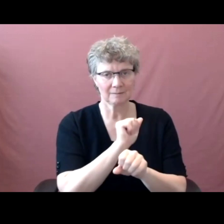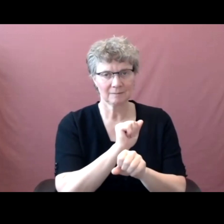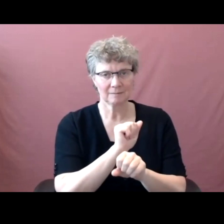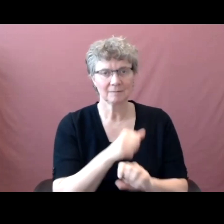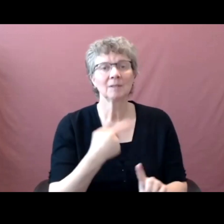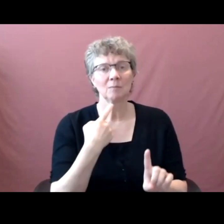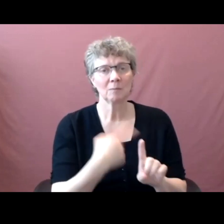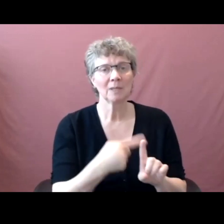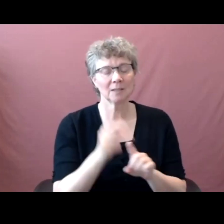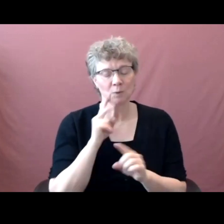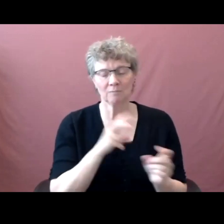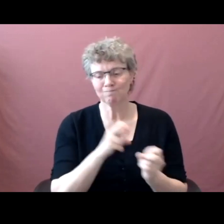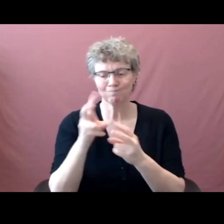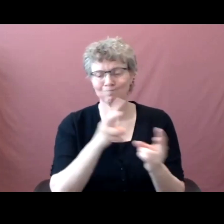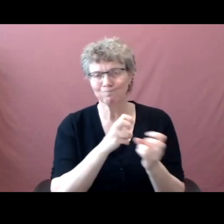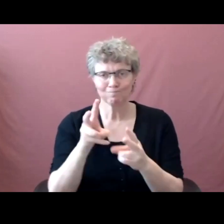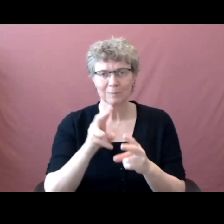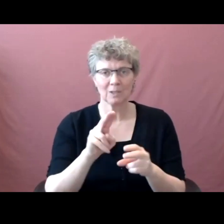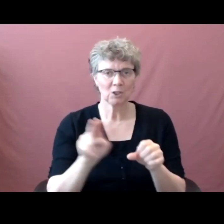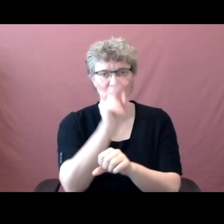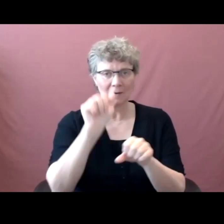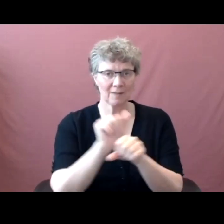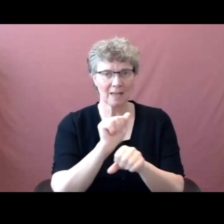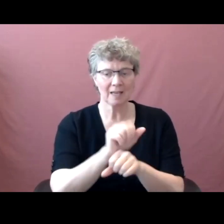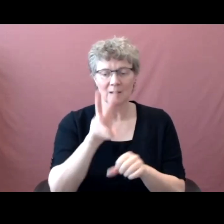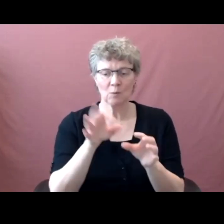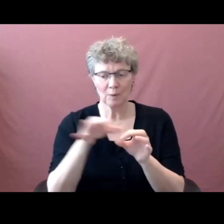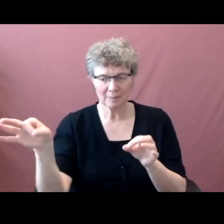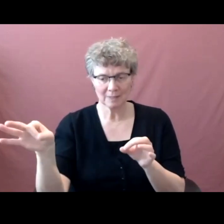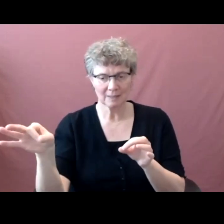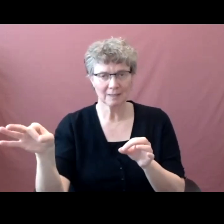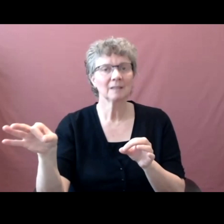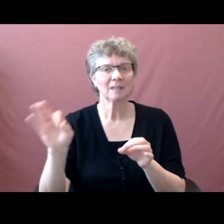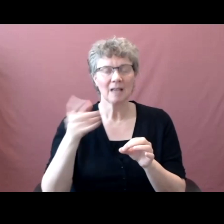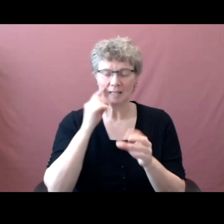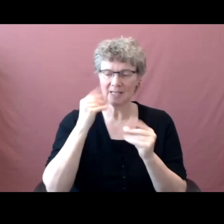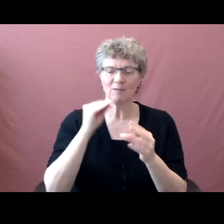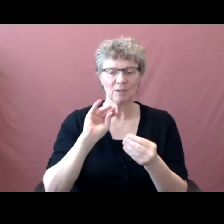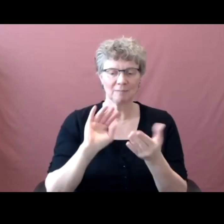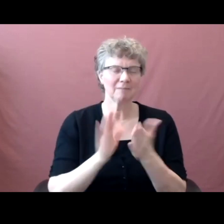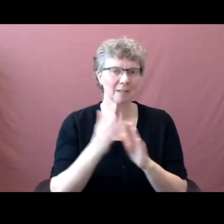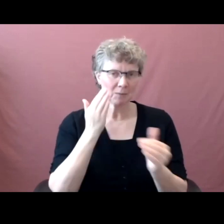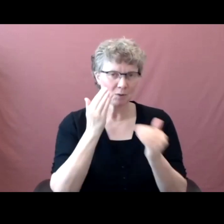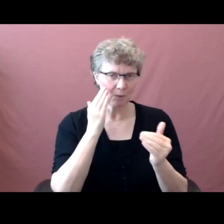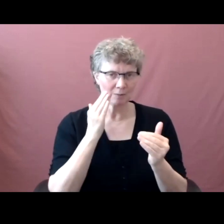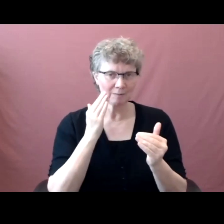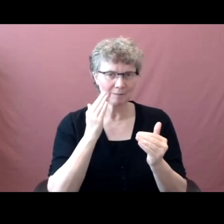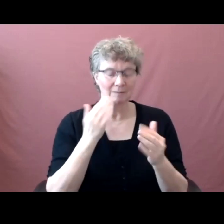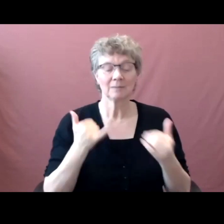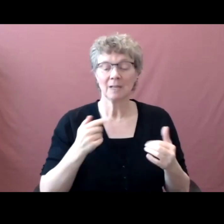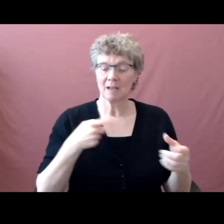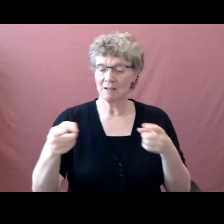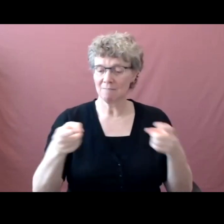available as well as on our it stream web page. I'll be acting as moderator for today's session.